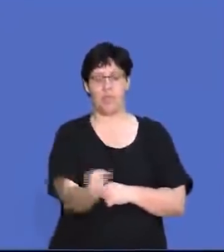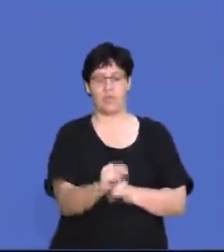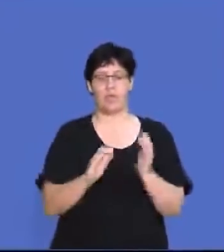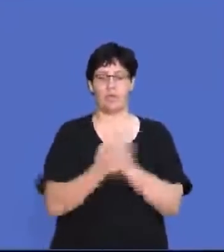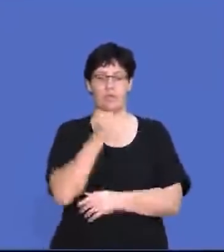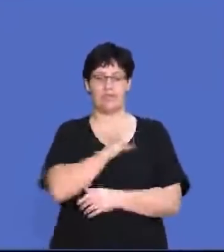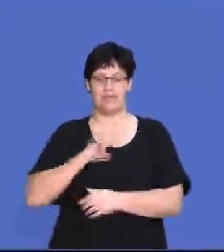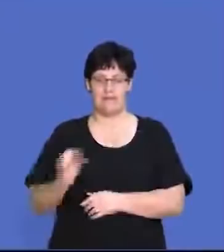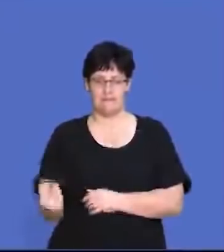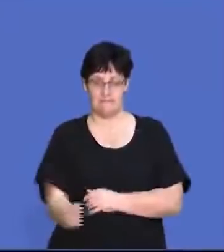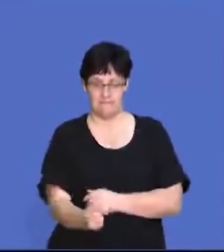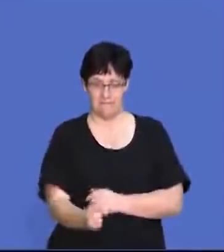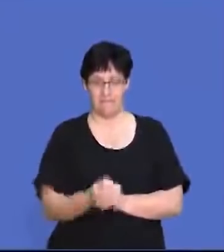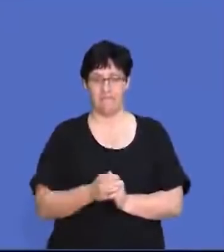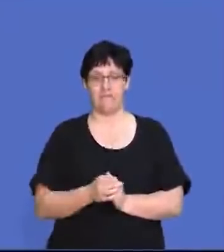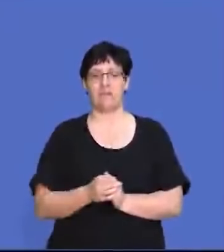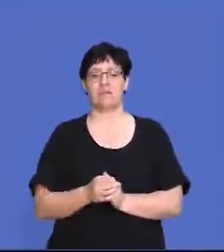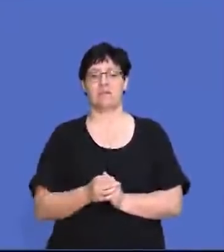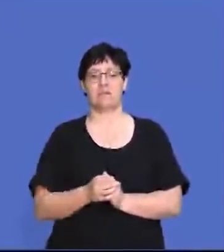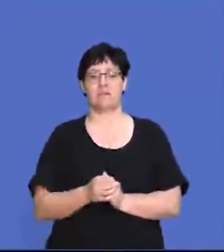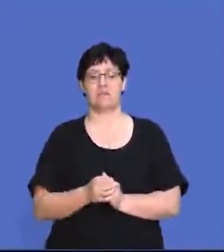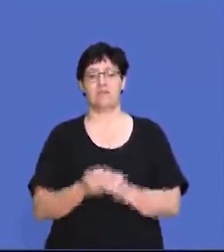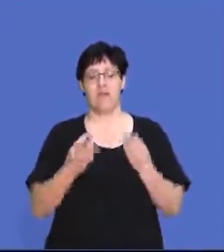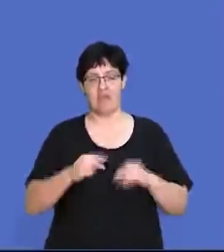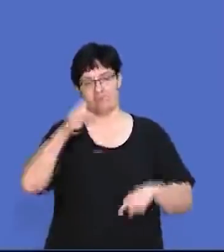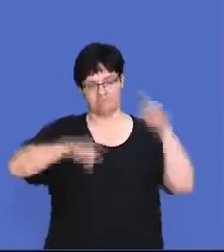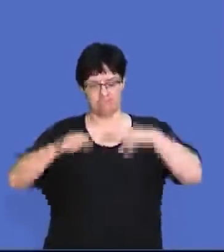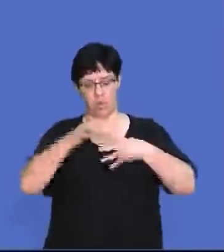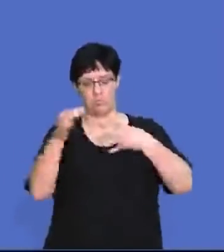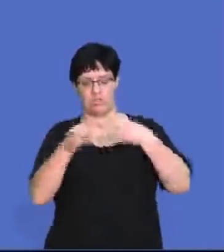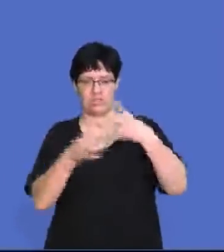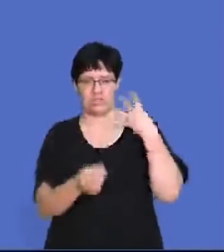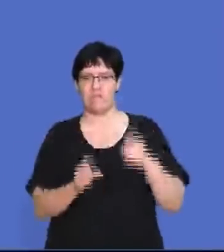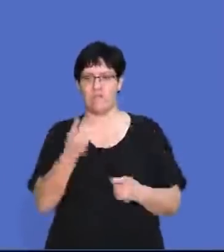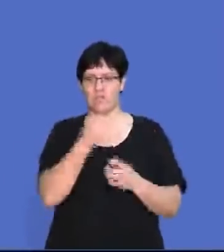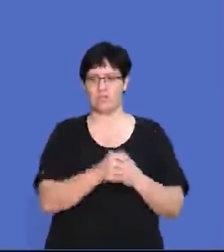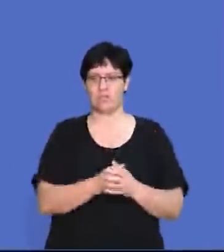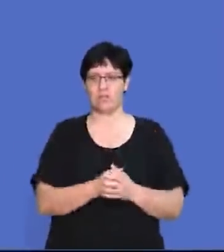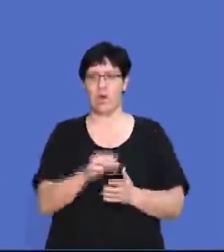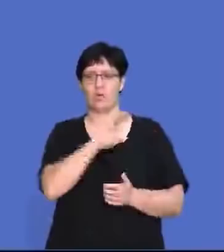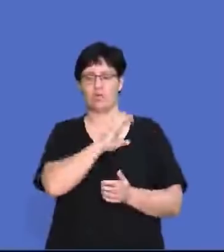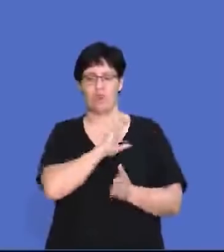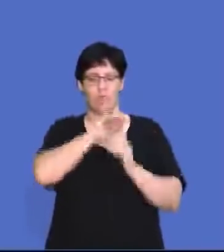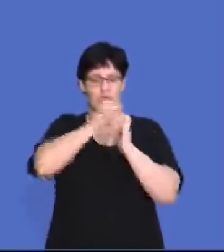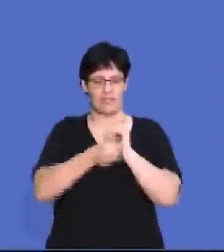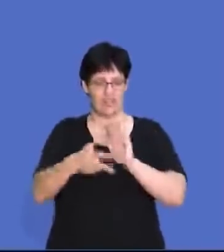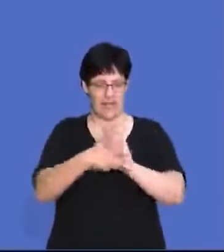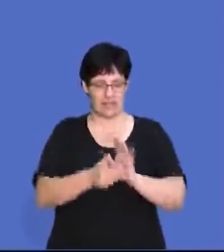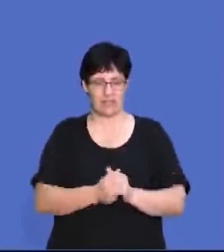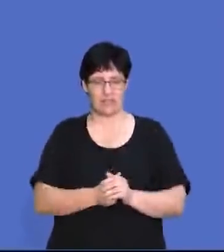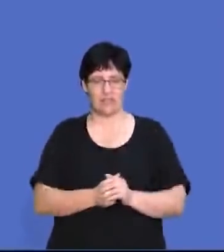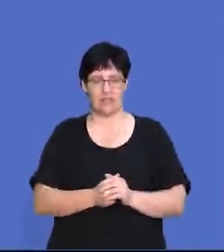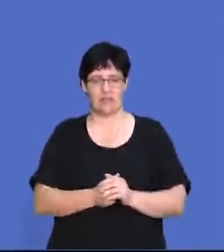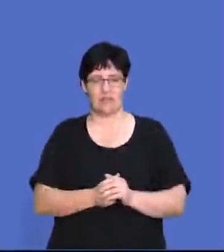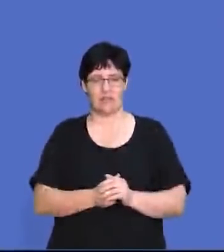appoints new workers. So we've got our various options here. So the first one is the Consumer Protection